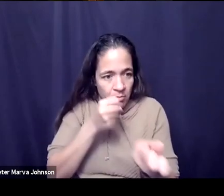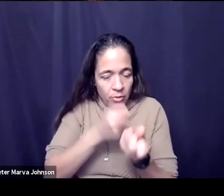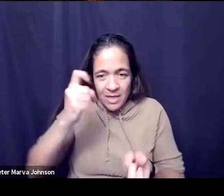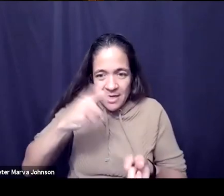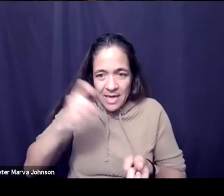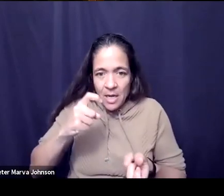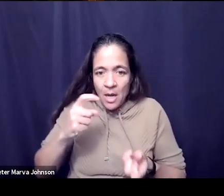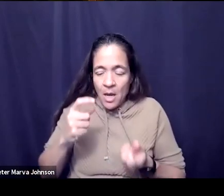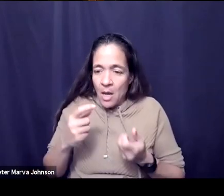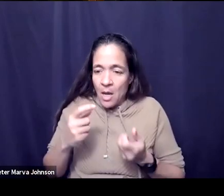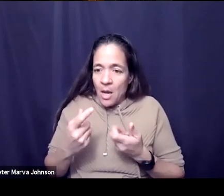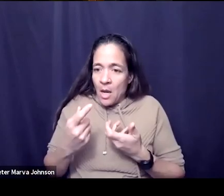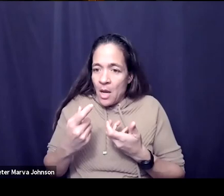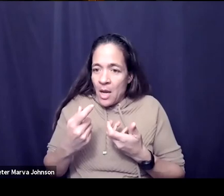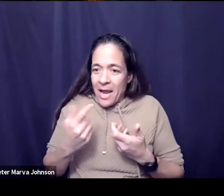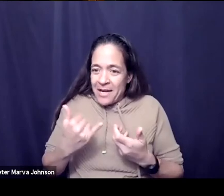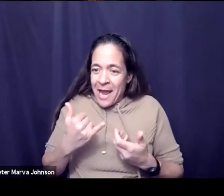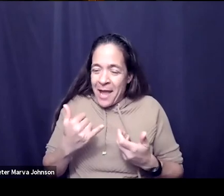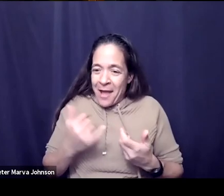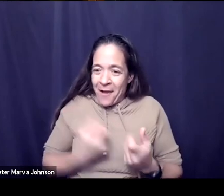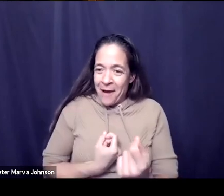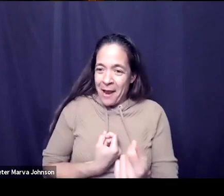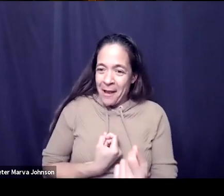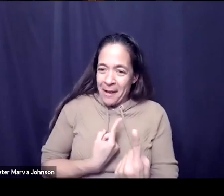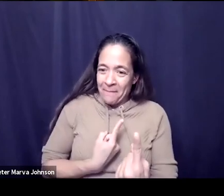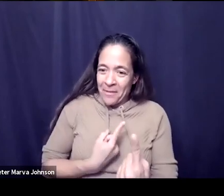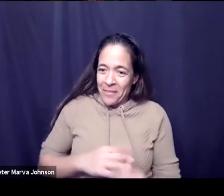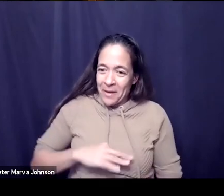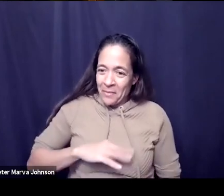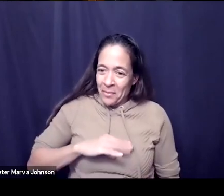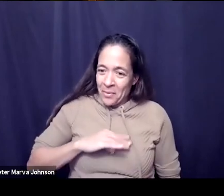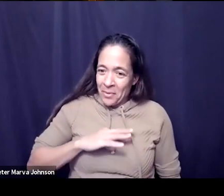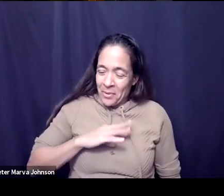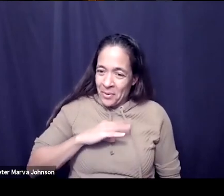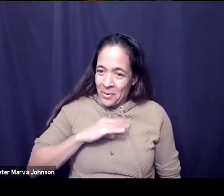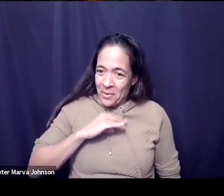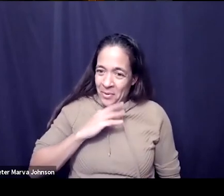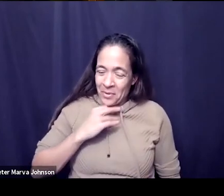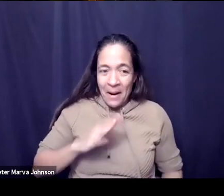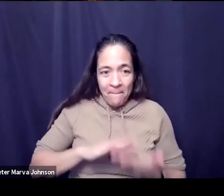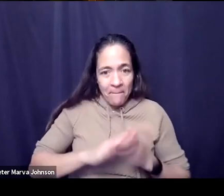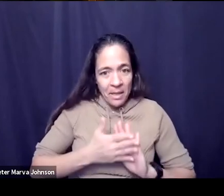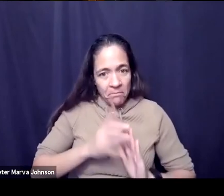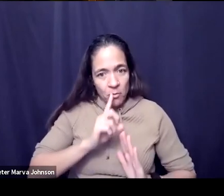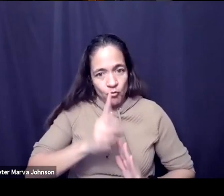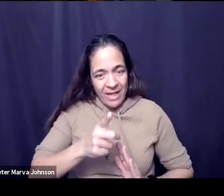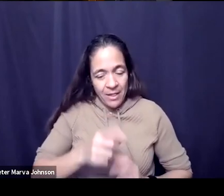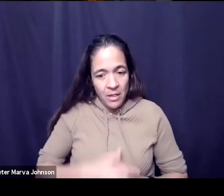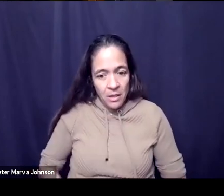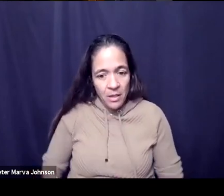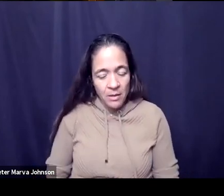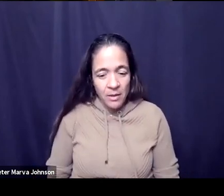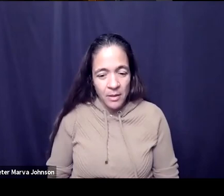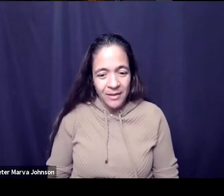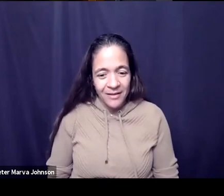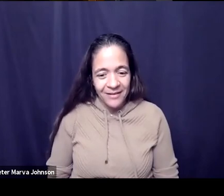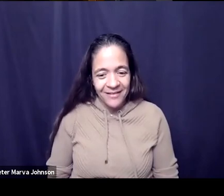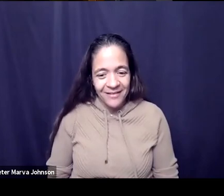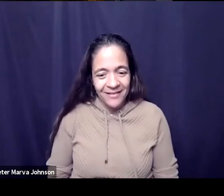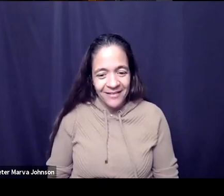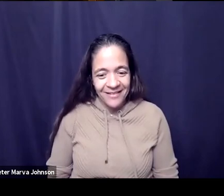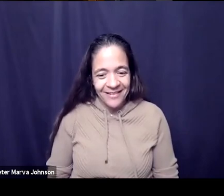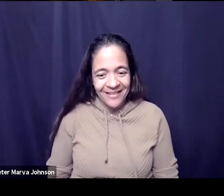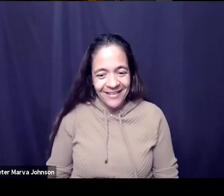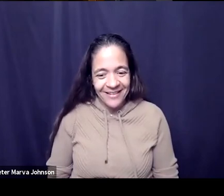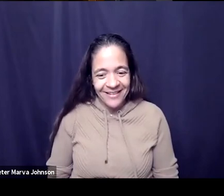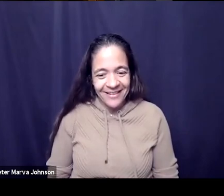have to believe that our empathy for other humans is gets more real over time i'm gonna now i'm gonna